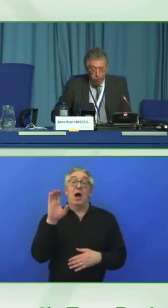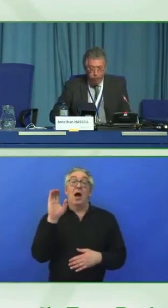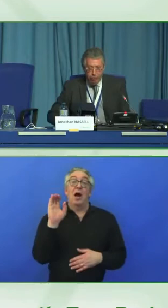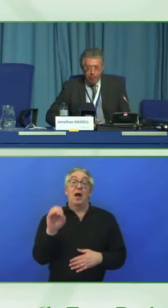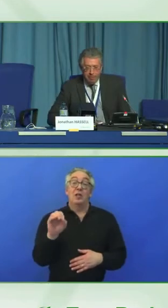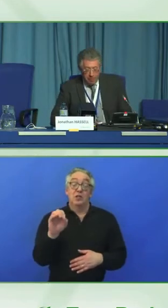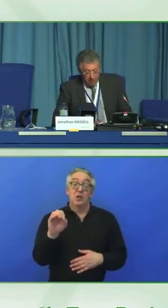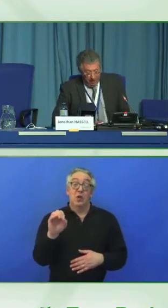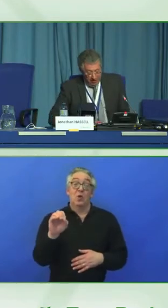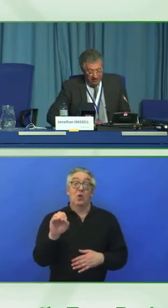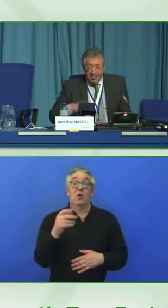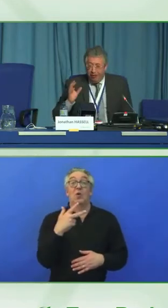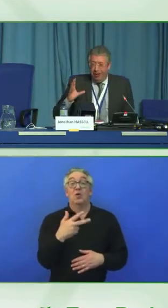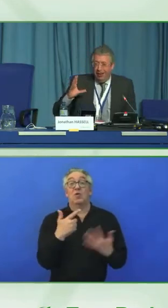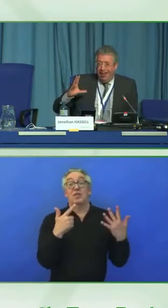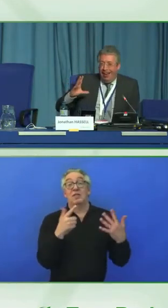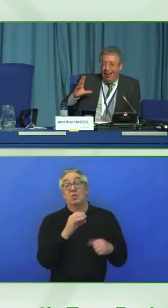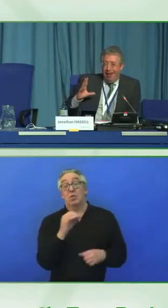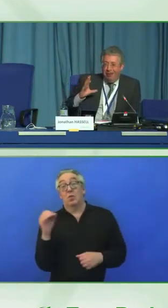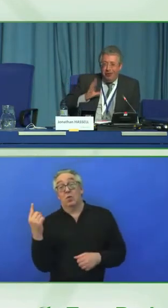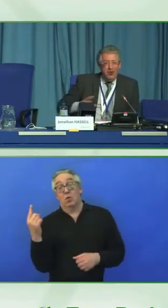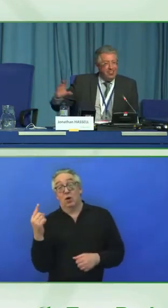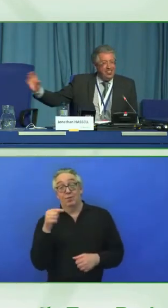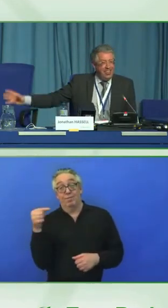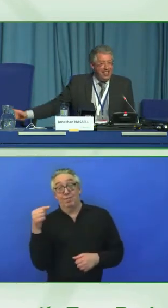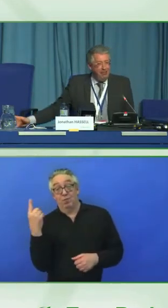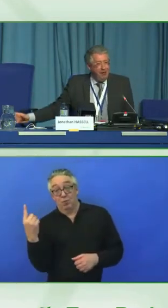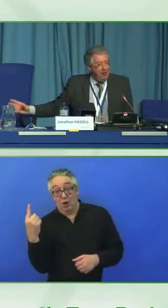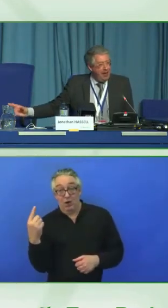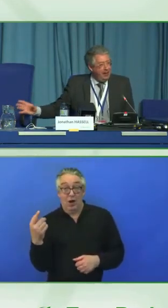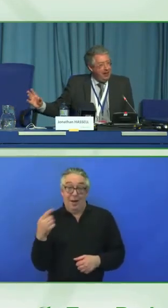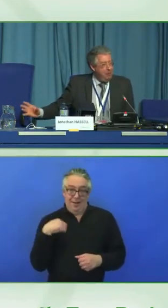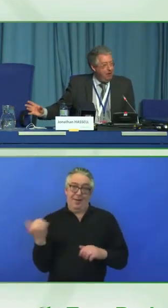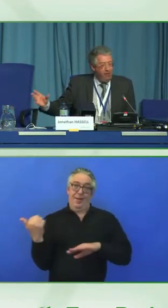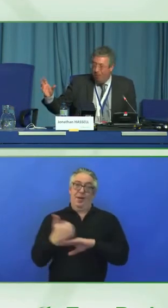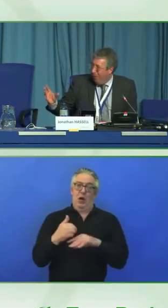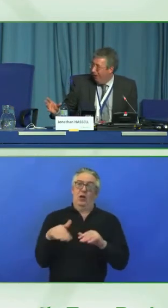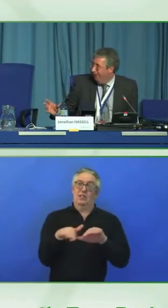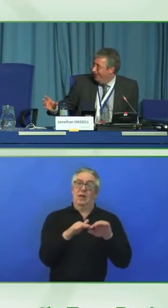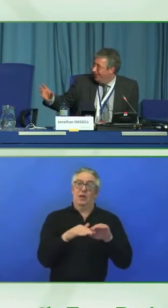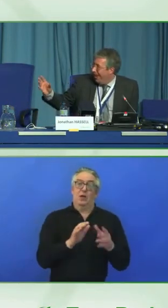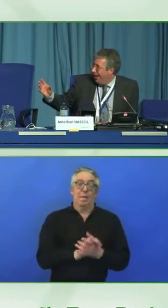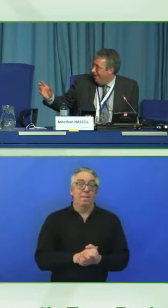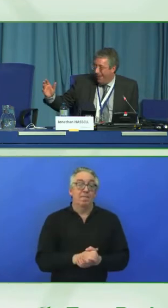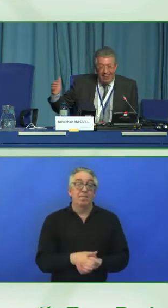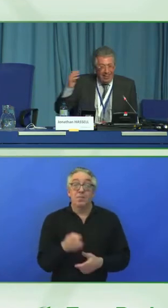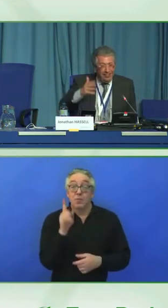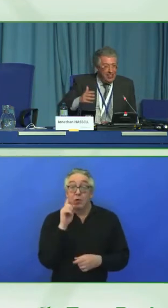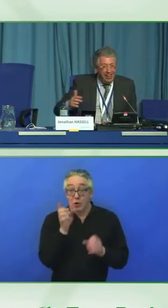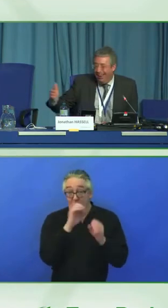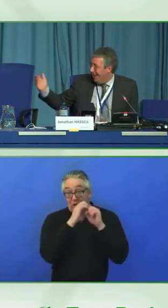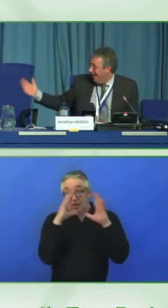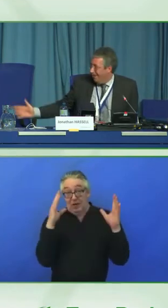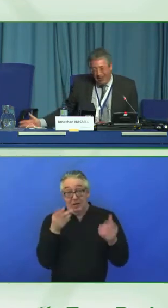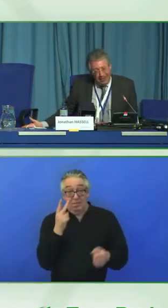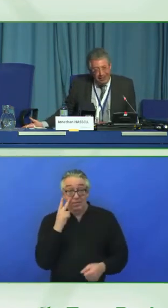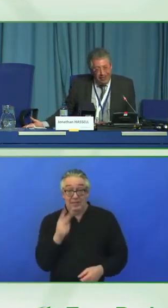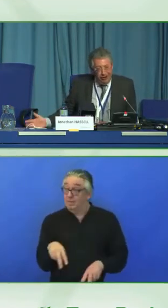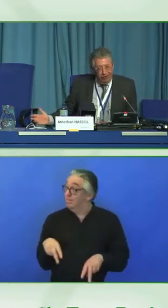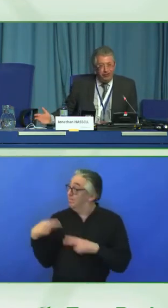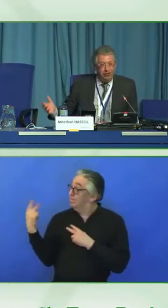Next slide. So, you can see we've had a number of models in India,